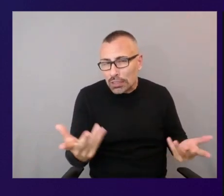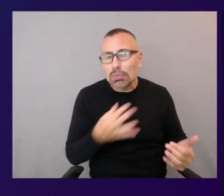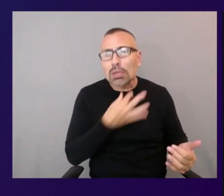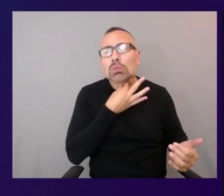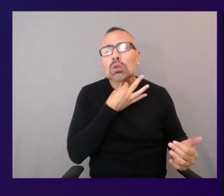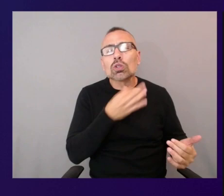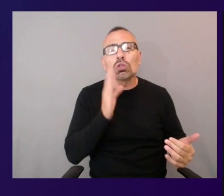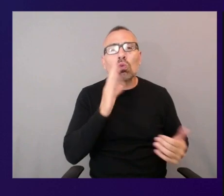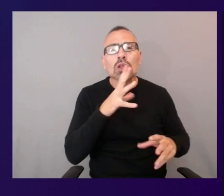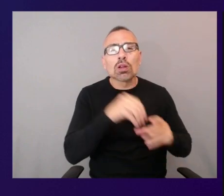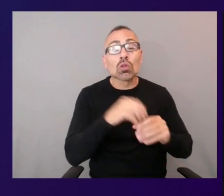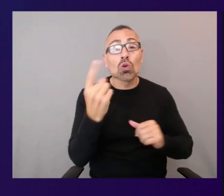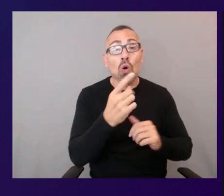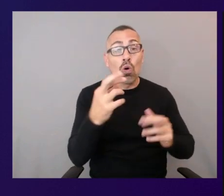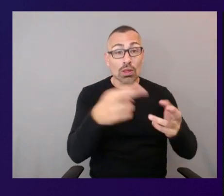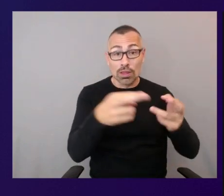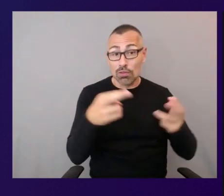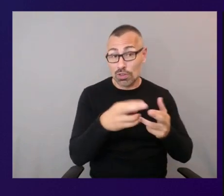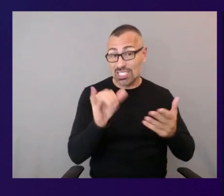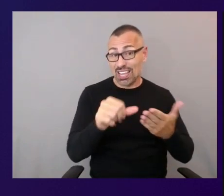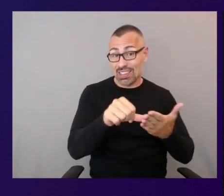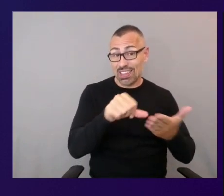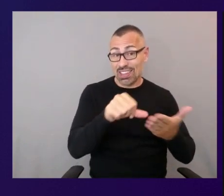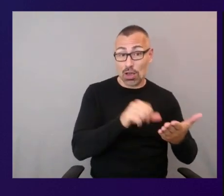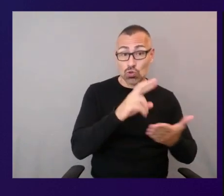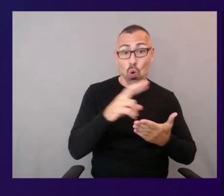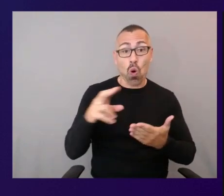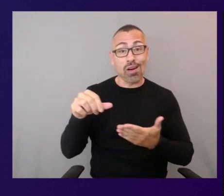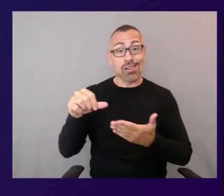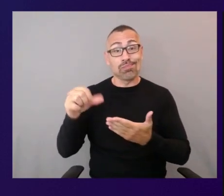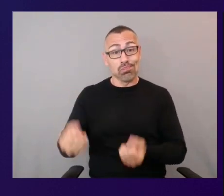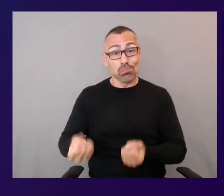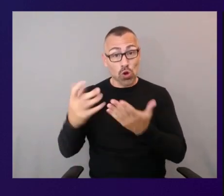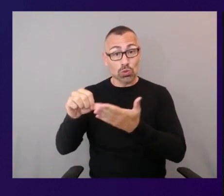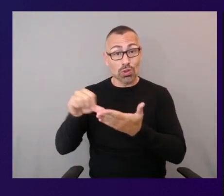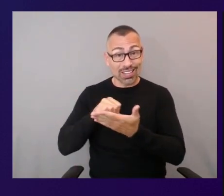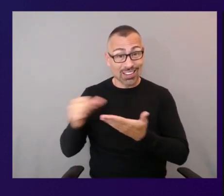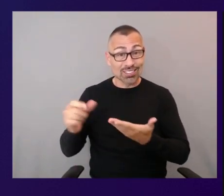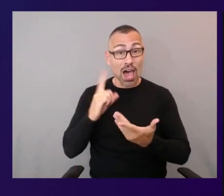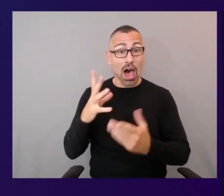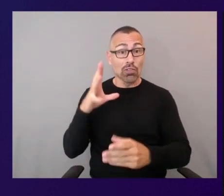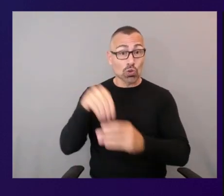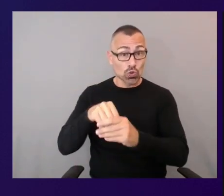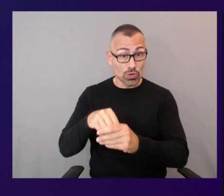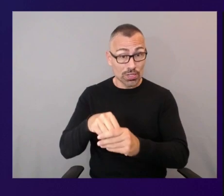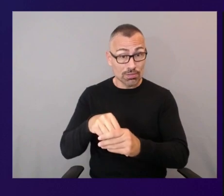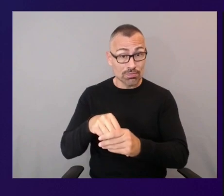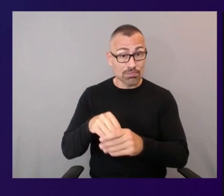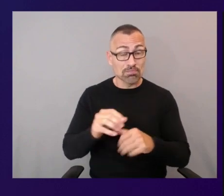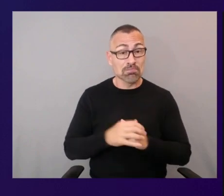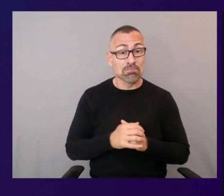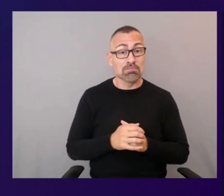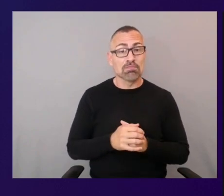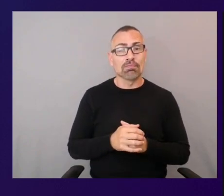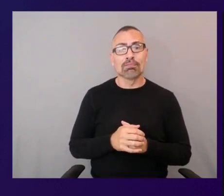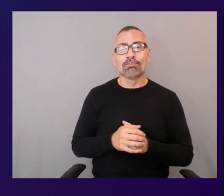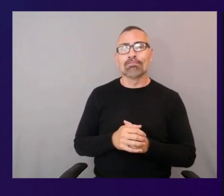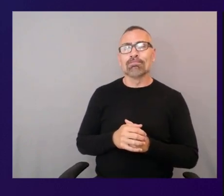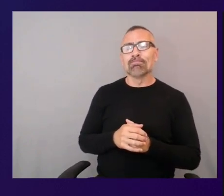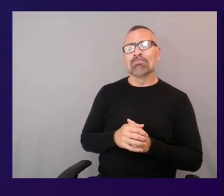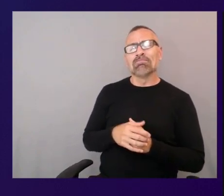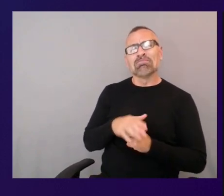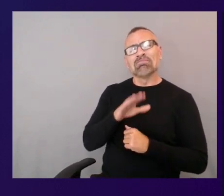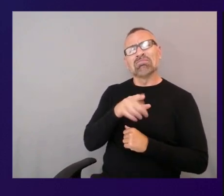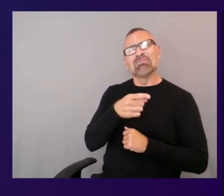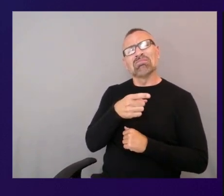the regions that the account or accounts have opted in yeah that's a good question i need to double check on that and see if it's going